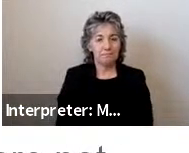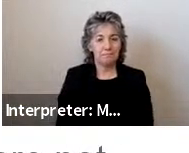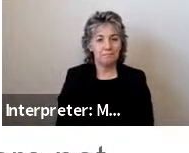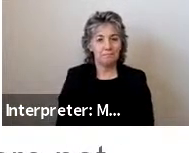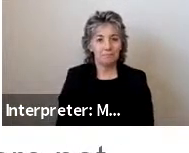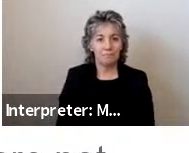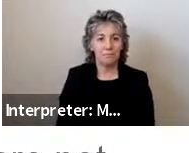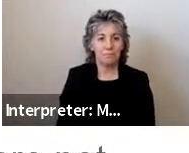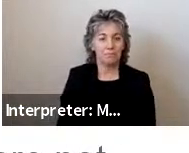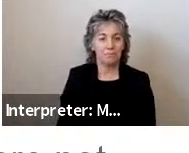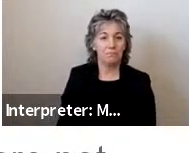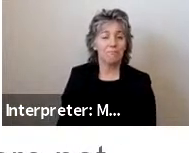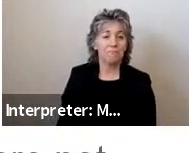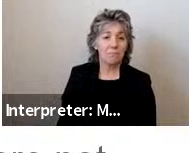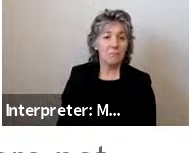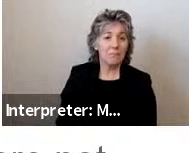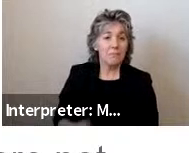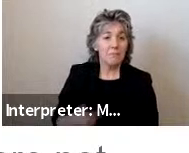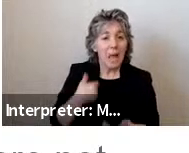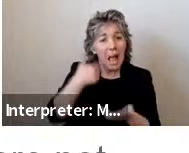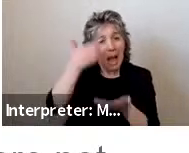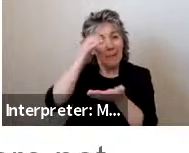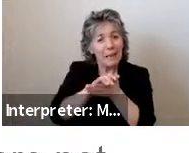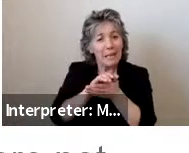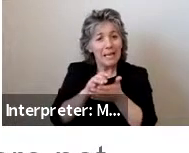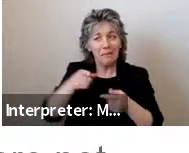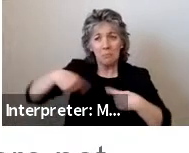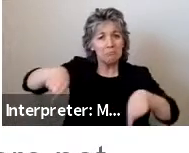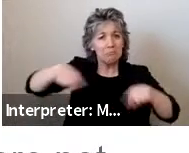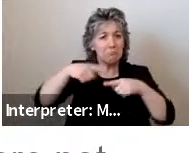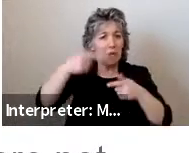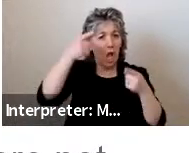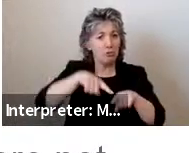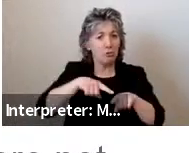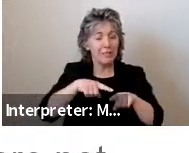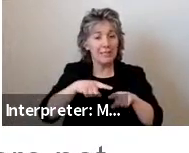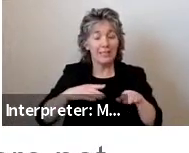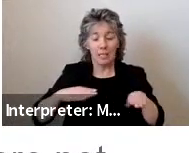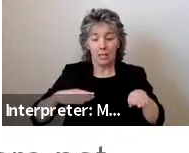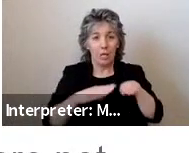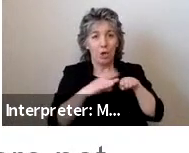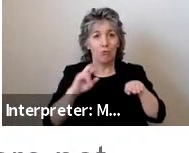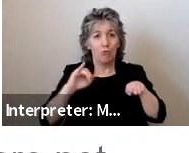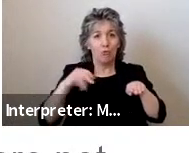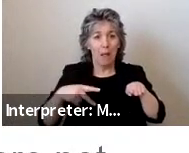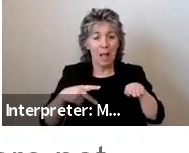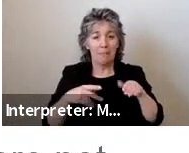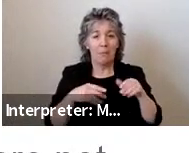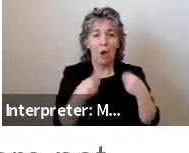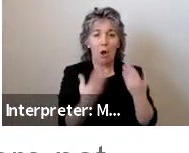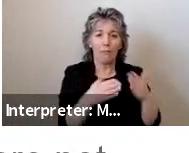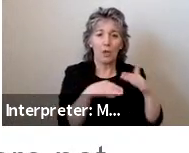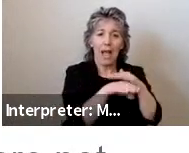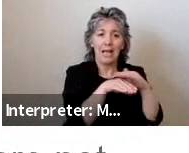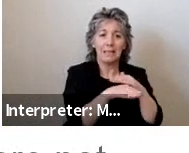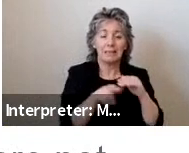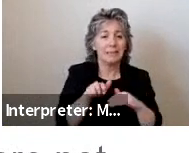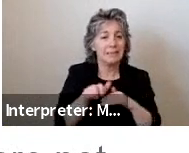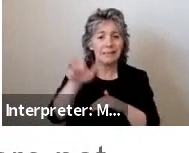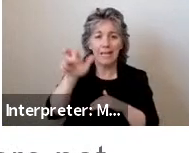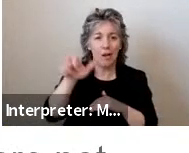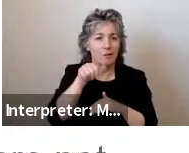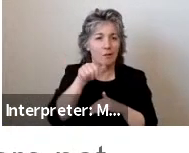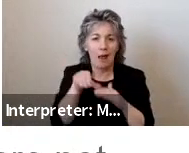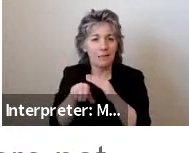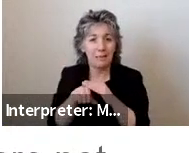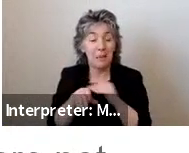I believe most of us will agree that ramps afford accessibility that stairs do not. But not all ramps are